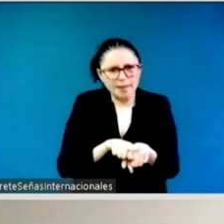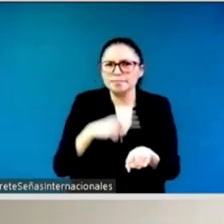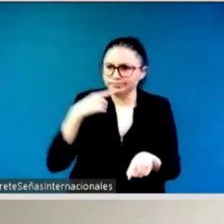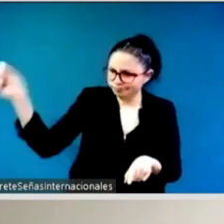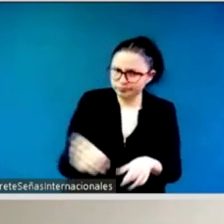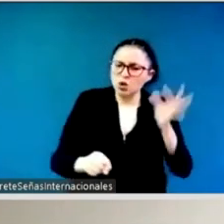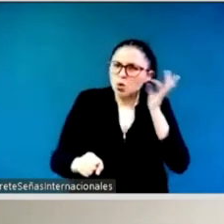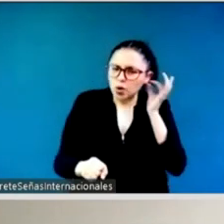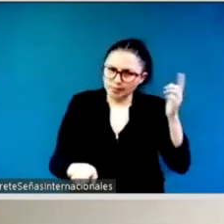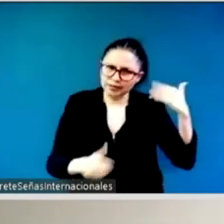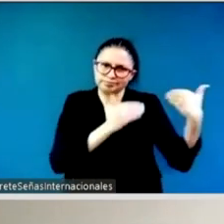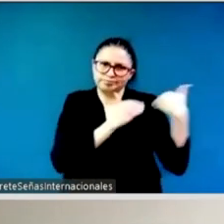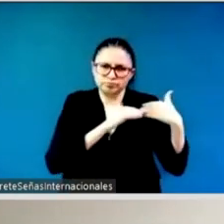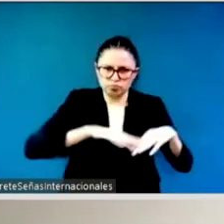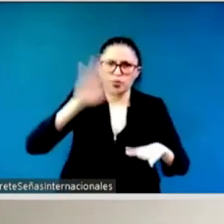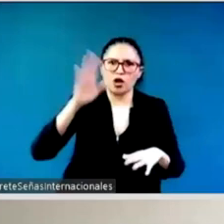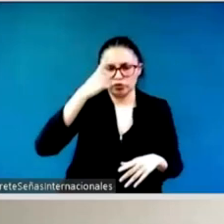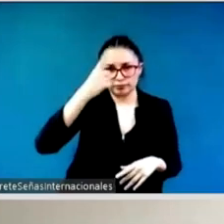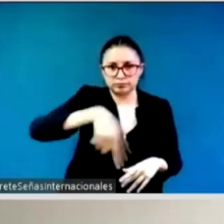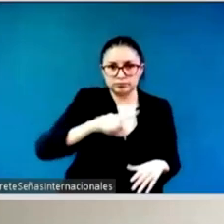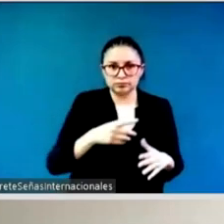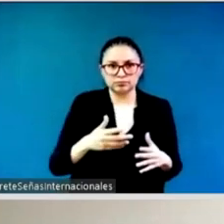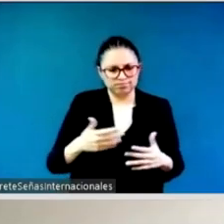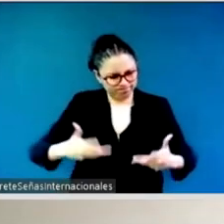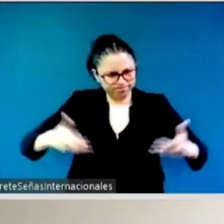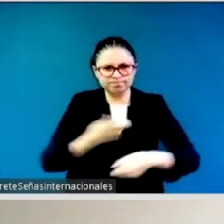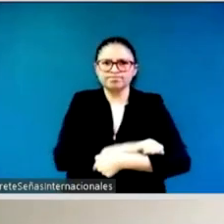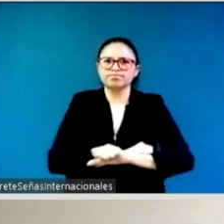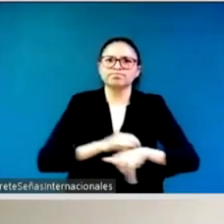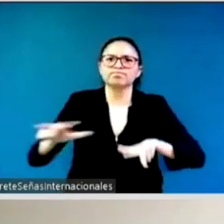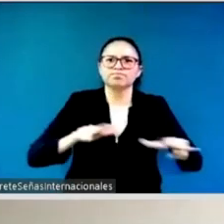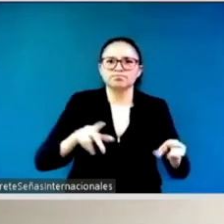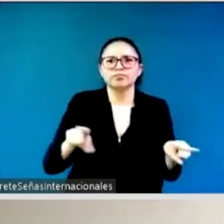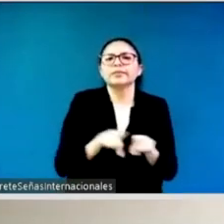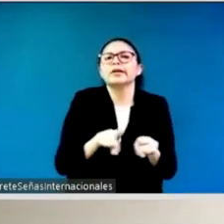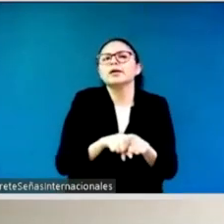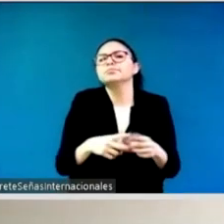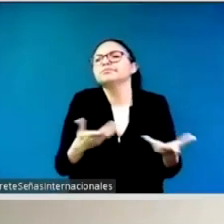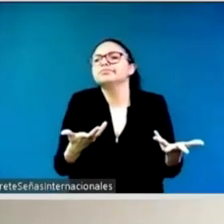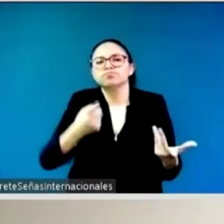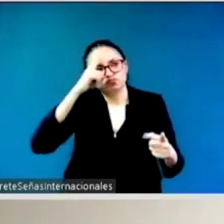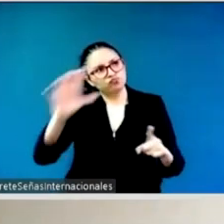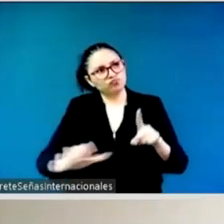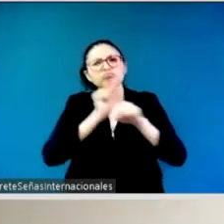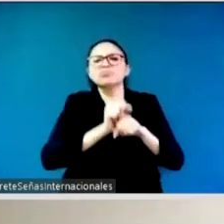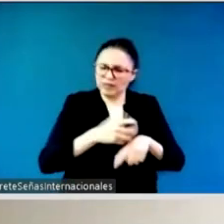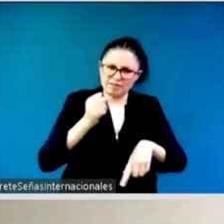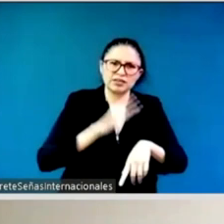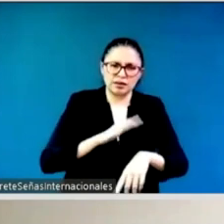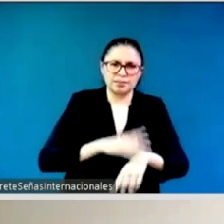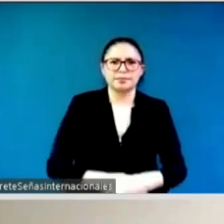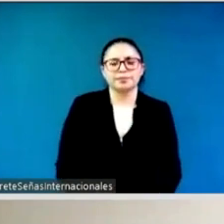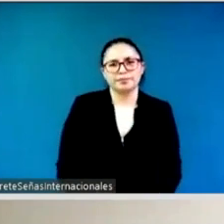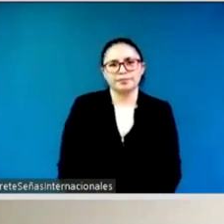that's a that's a big challenge thank you so much cynthia so we have another question that came in that i want us to hold